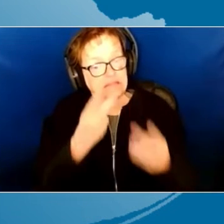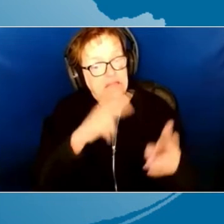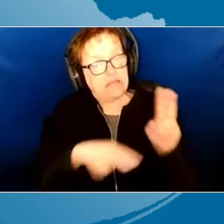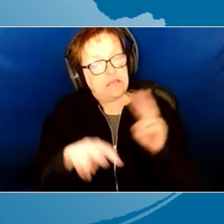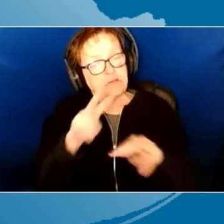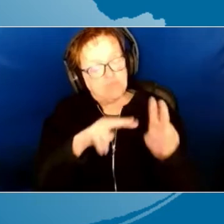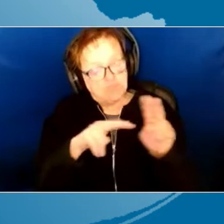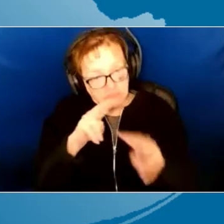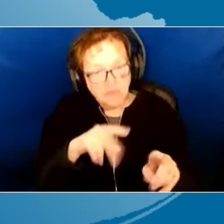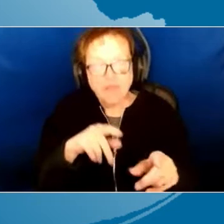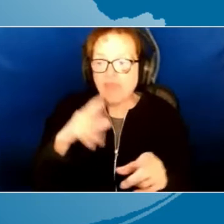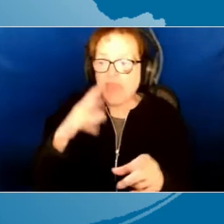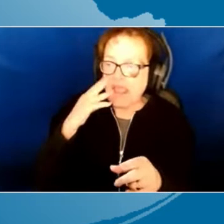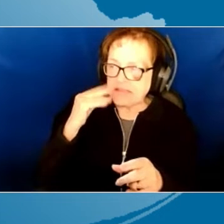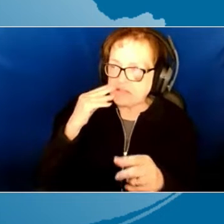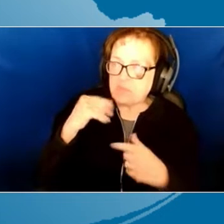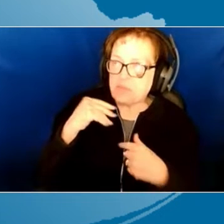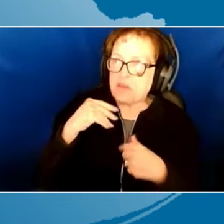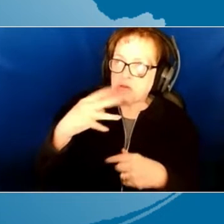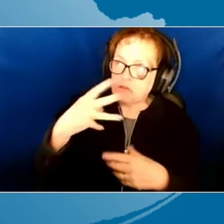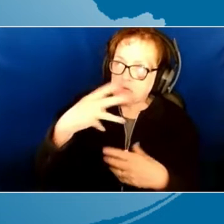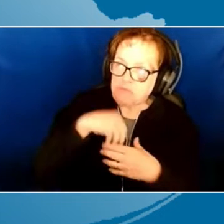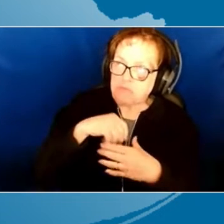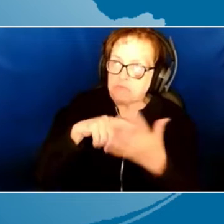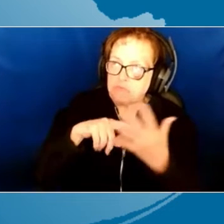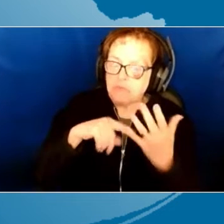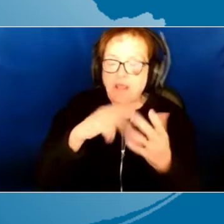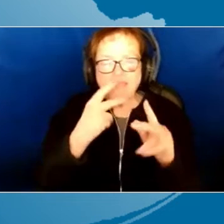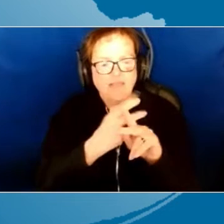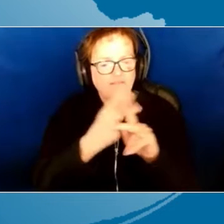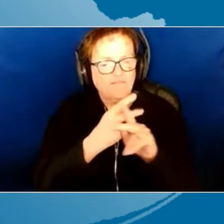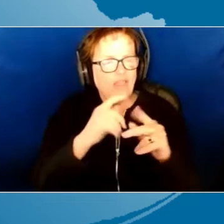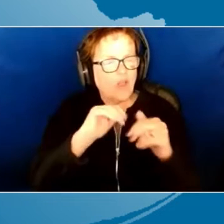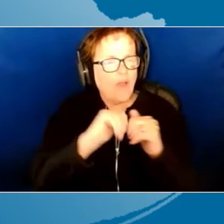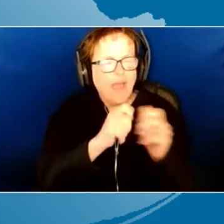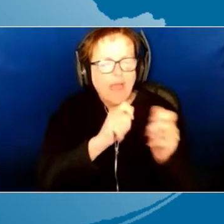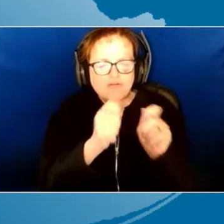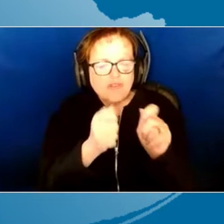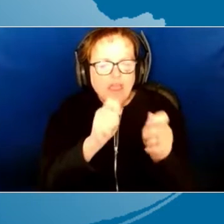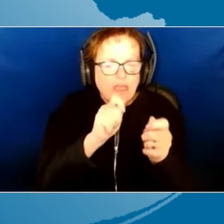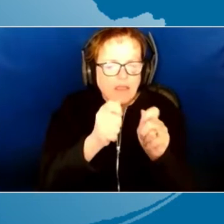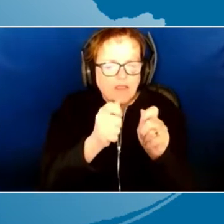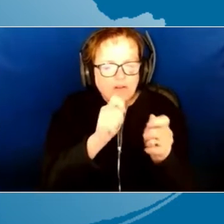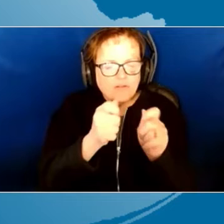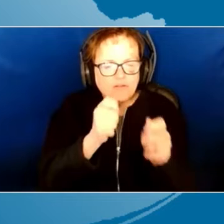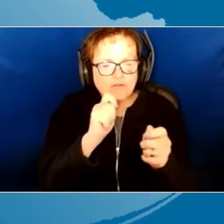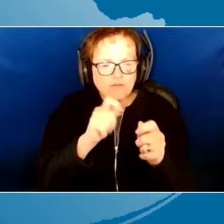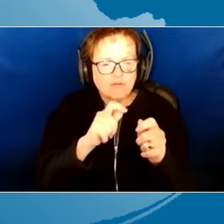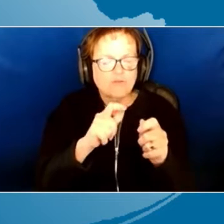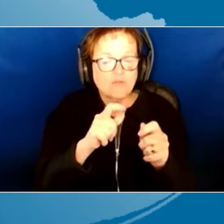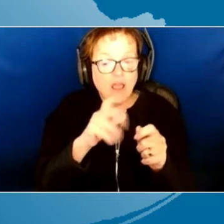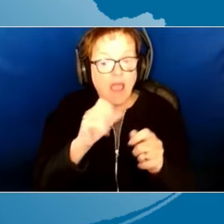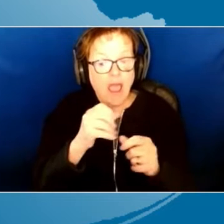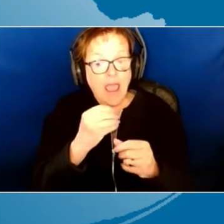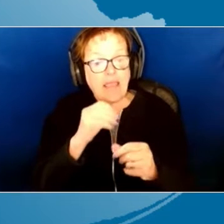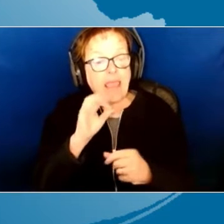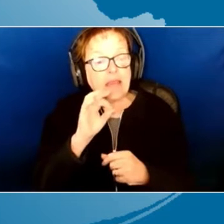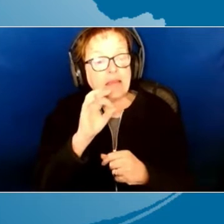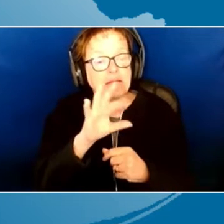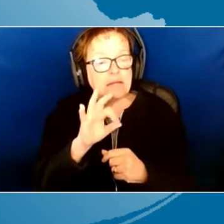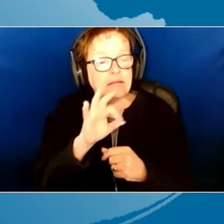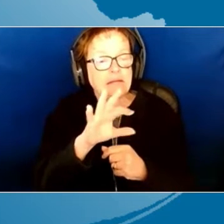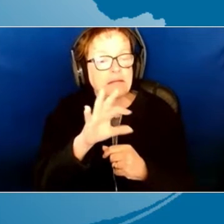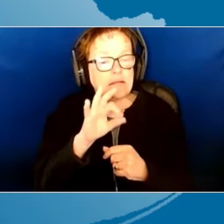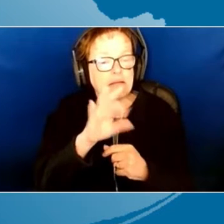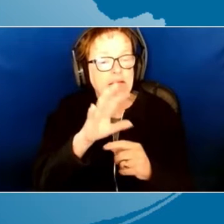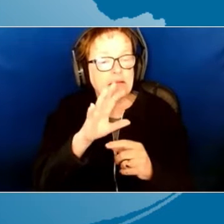And then again, we can figure out what we need to do differently. If I need to, I can use verbal prompting. So a caregiver